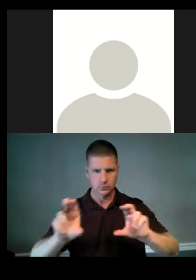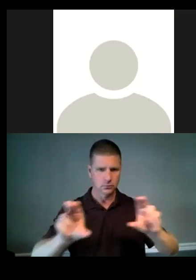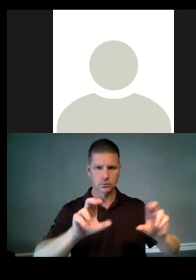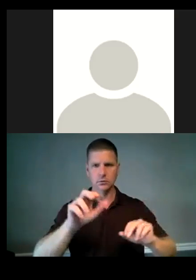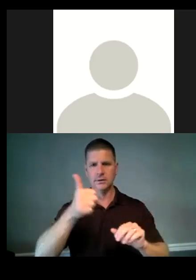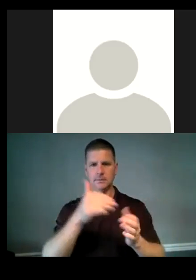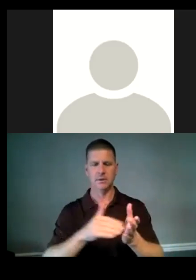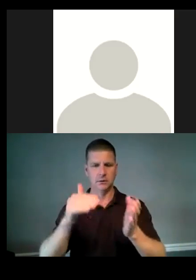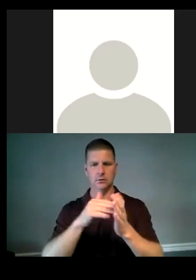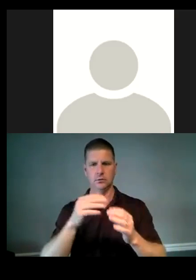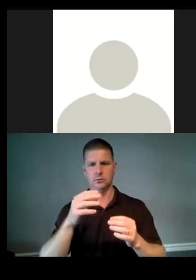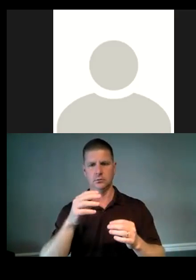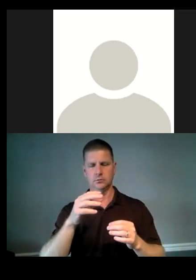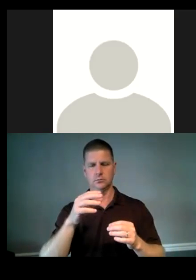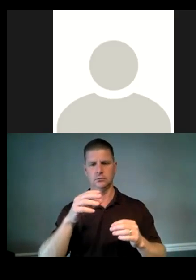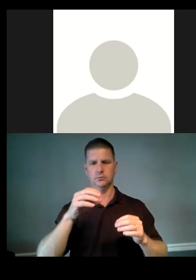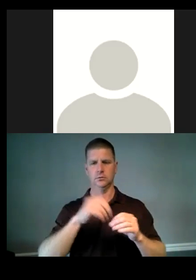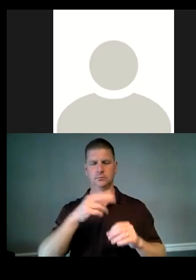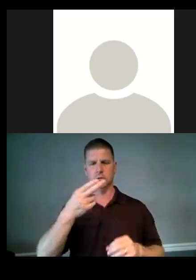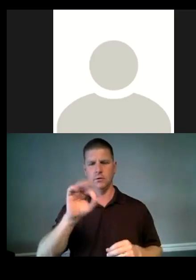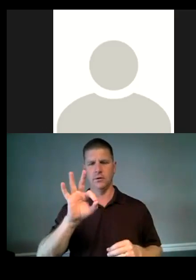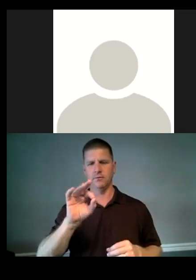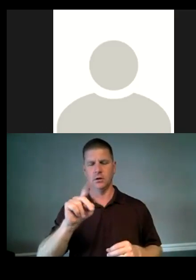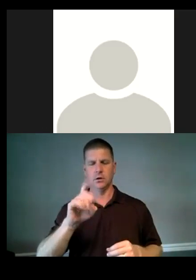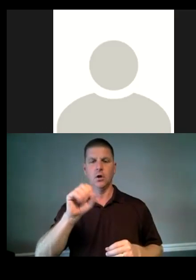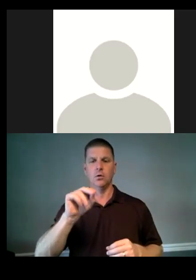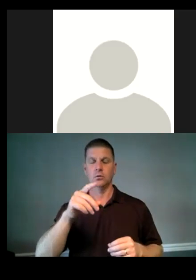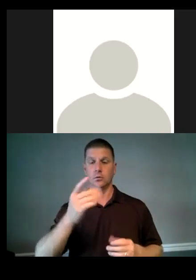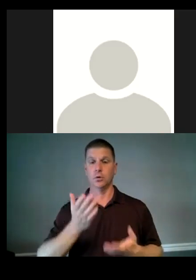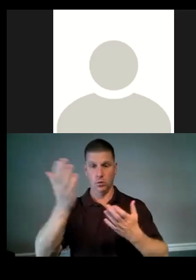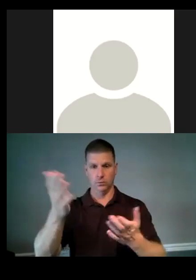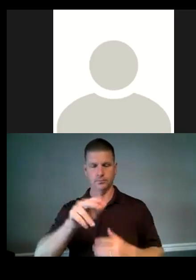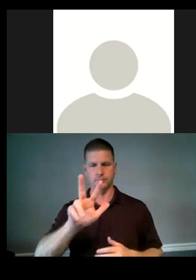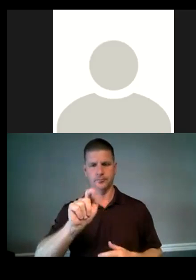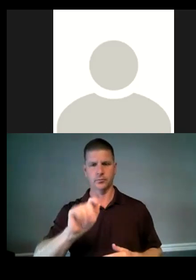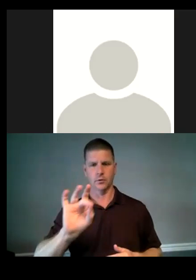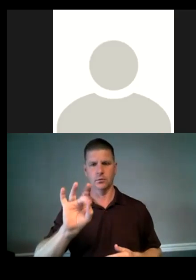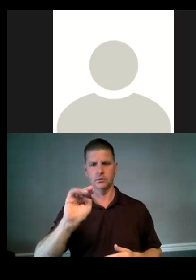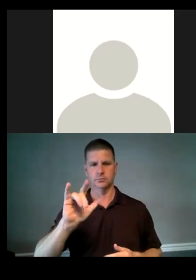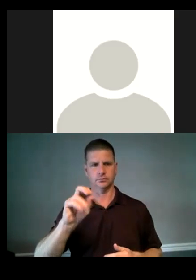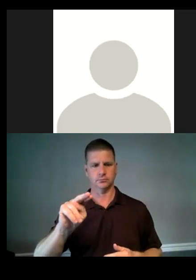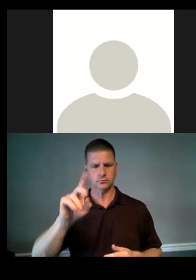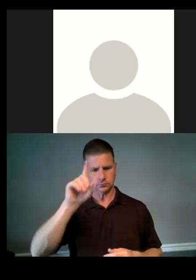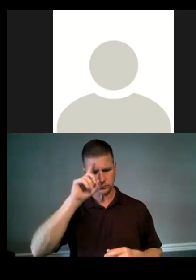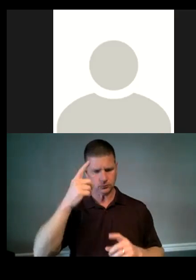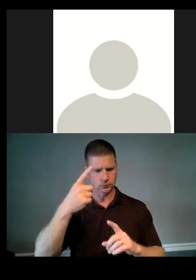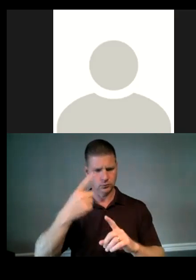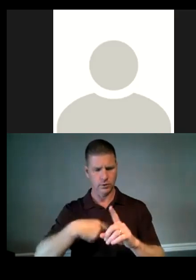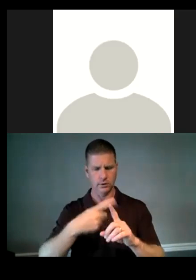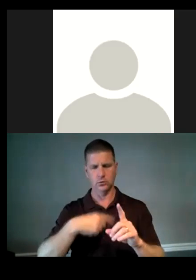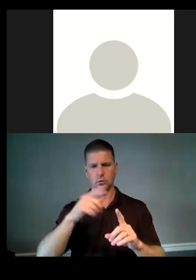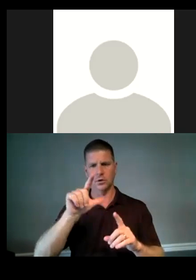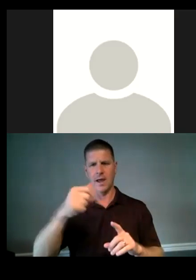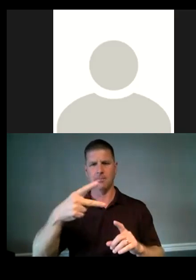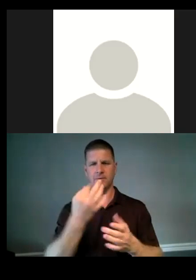million dollars in the housing opportunity fund. And so again, the proposal here is $3.8 million for rental gap financing. So that